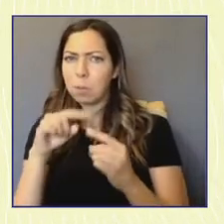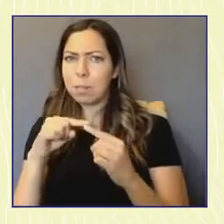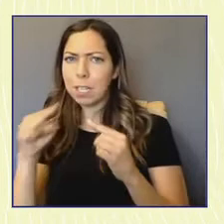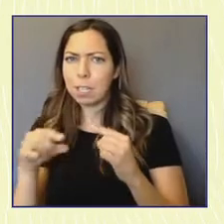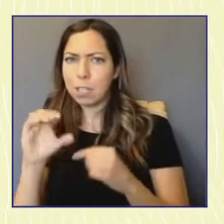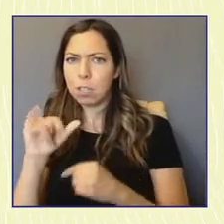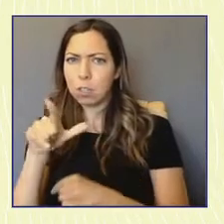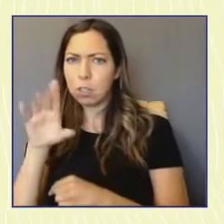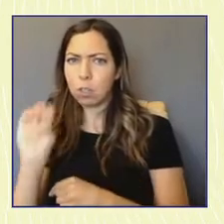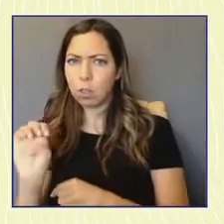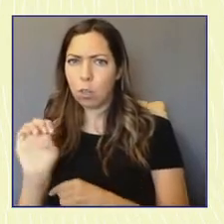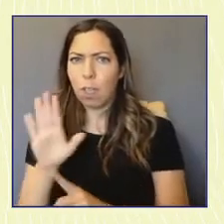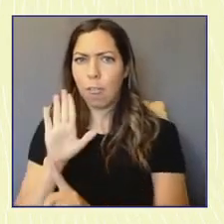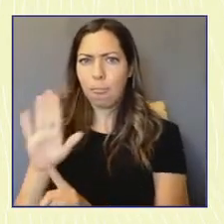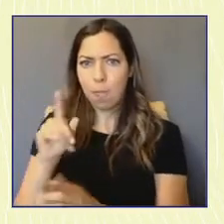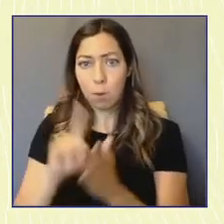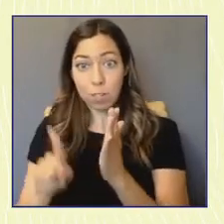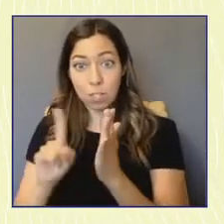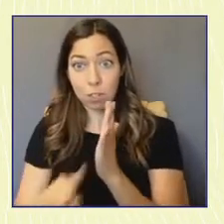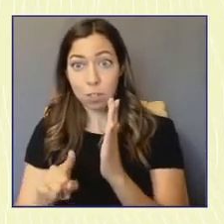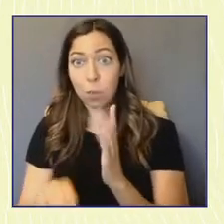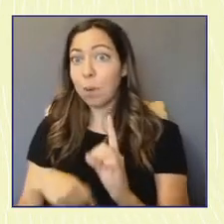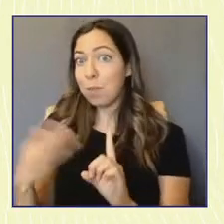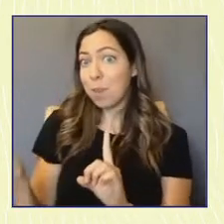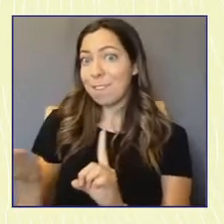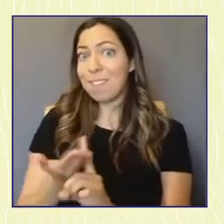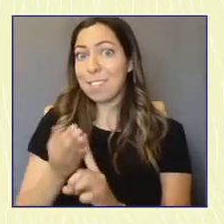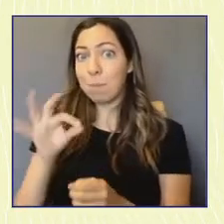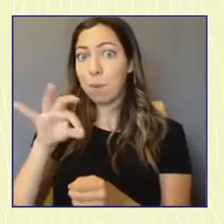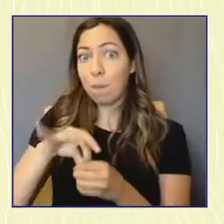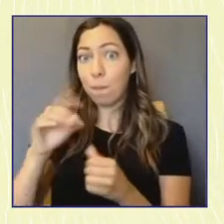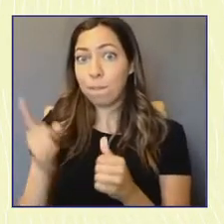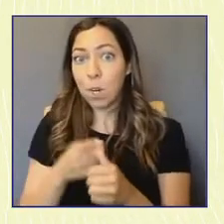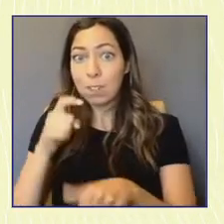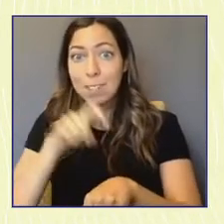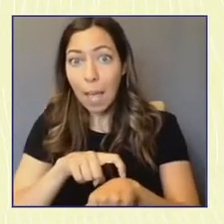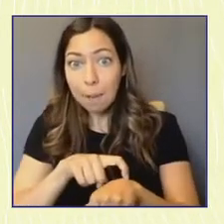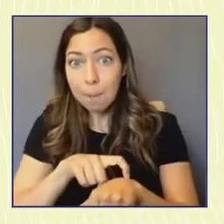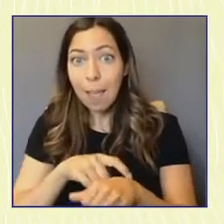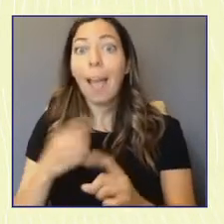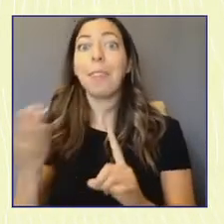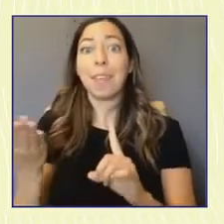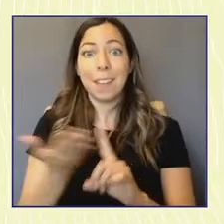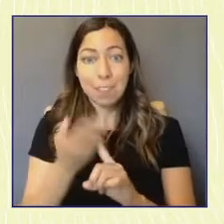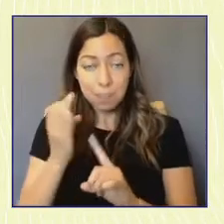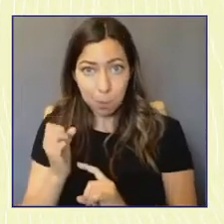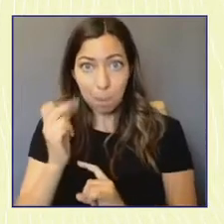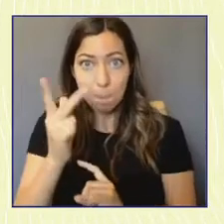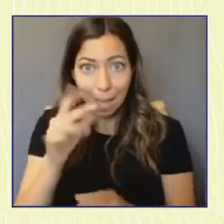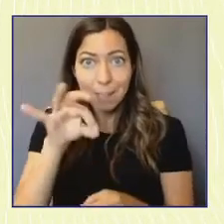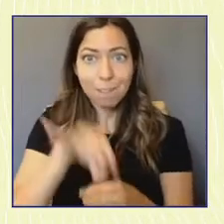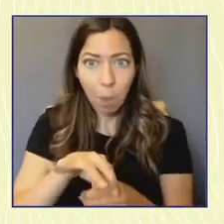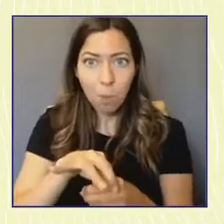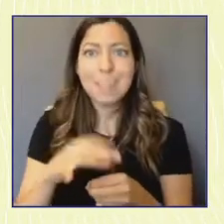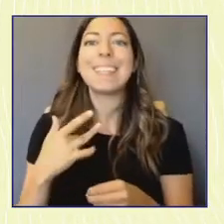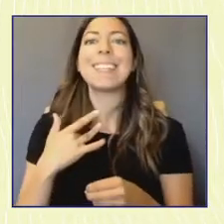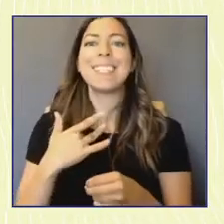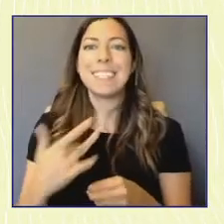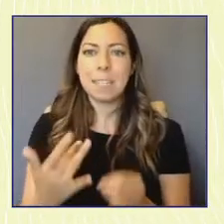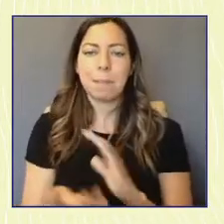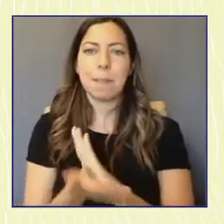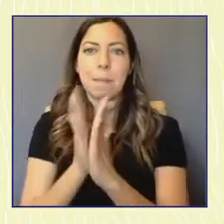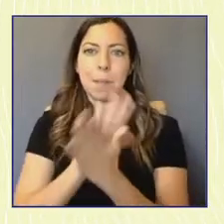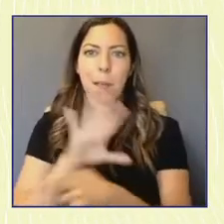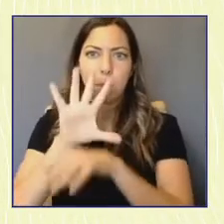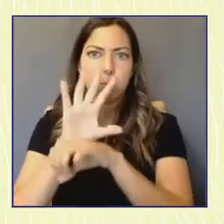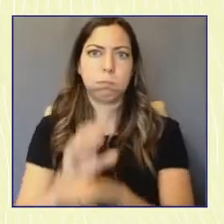for the first time and then get them to come back how much more likely they are to be a habitual voter and really vote over